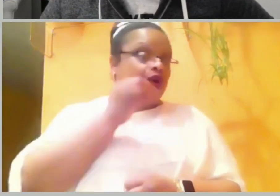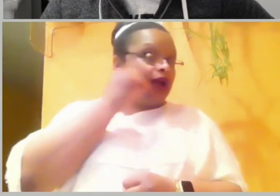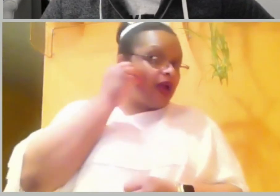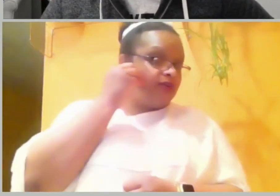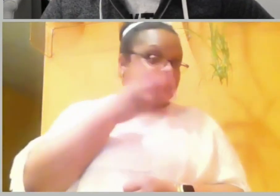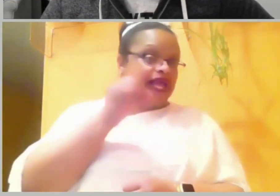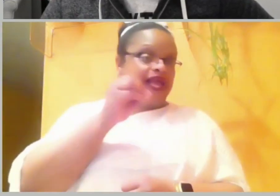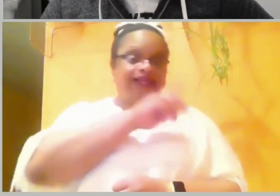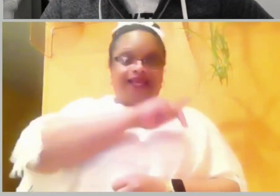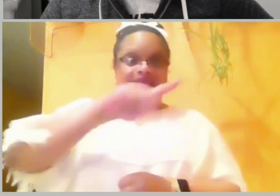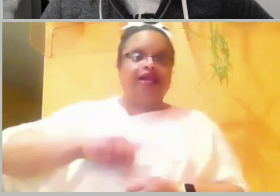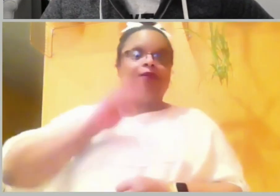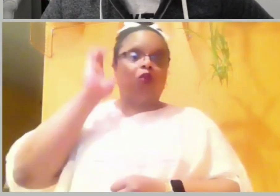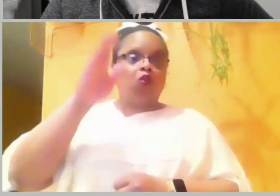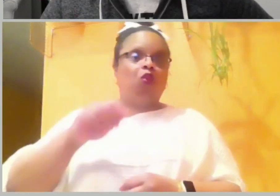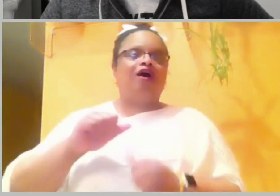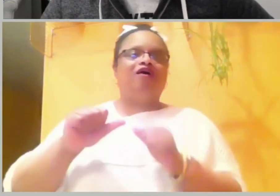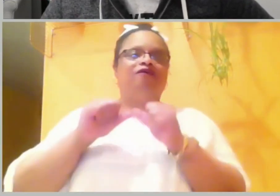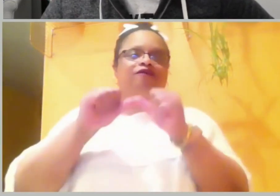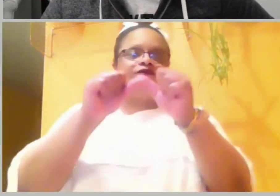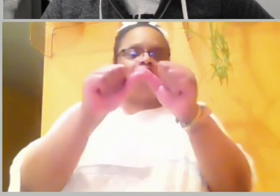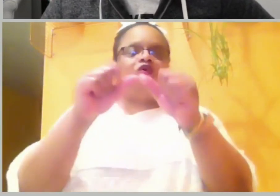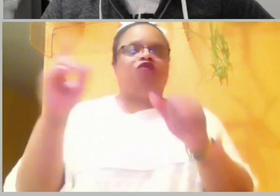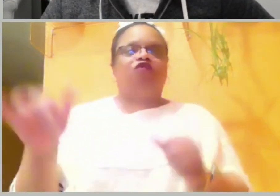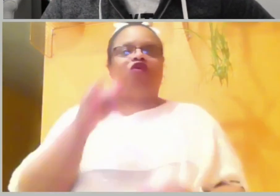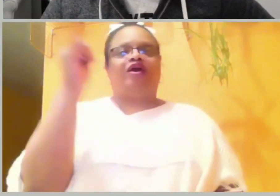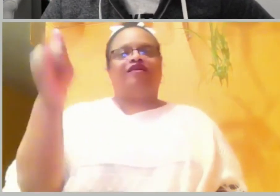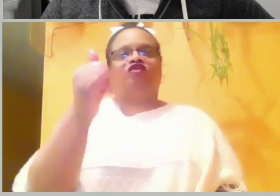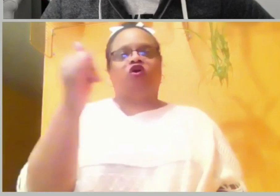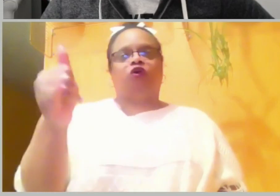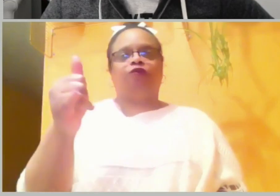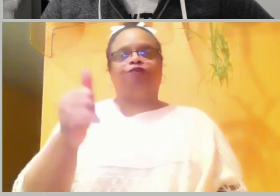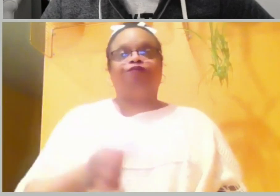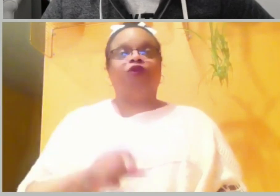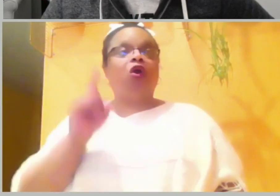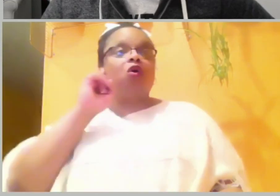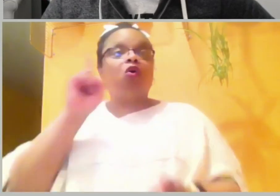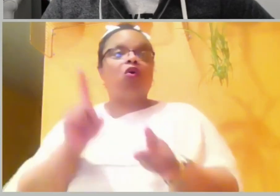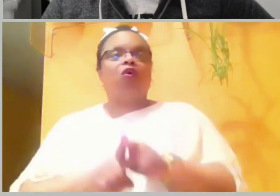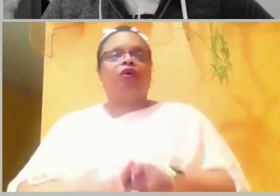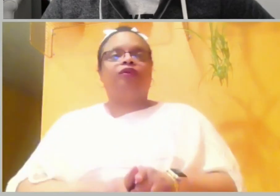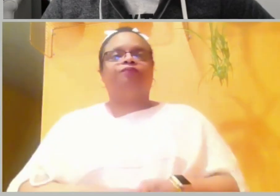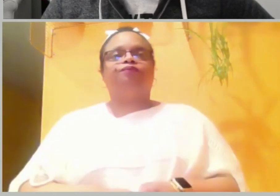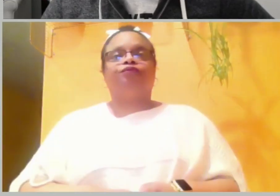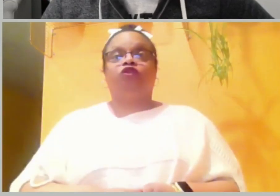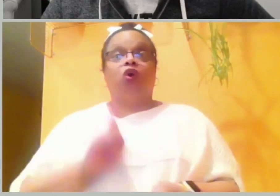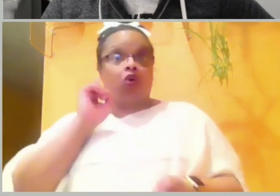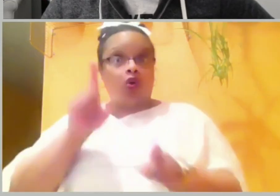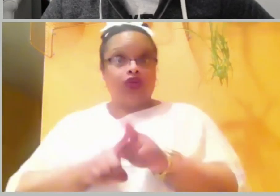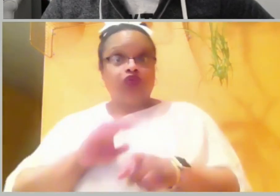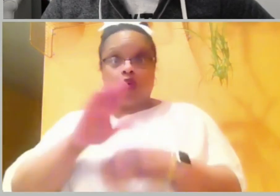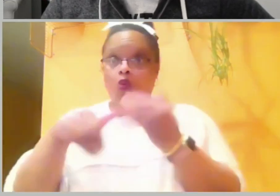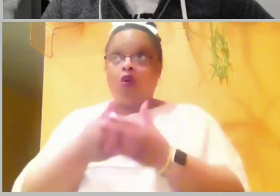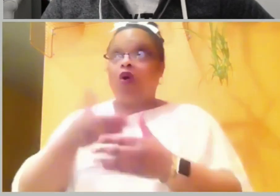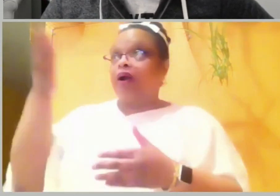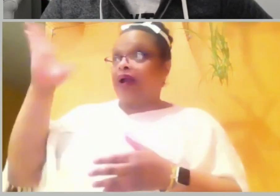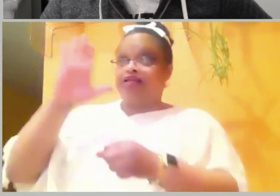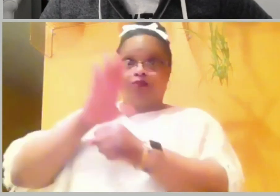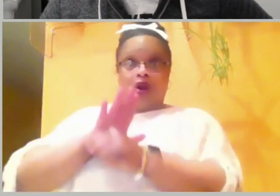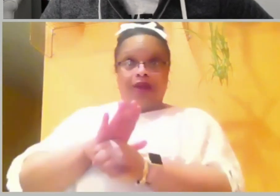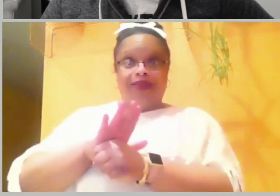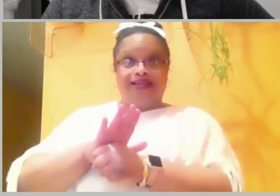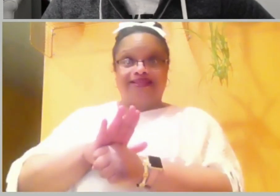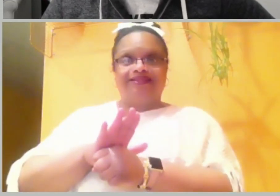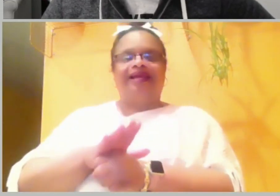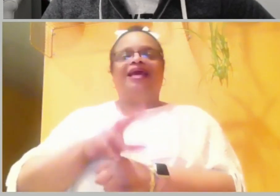throne shall be established forever. In accordance with all these words and in accordance with all this vision, Nathan spoke